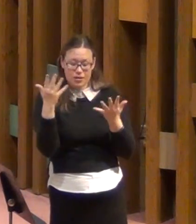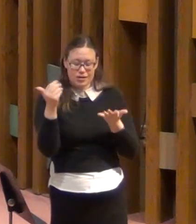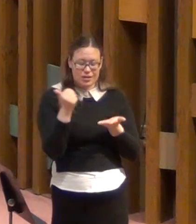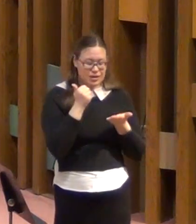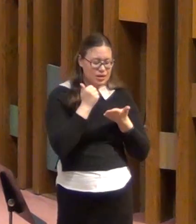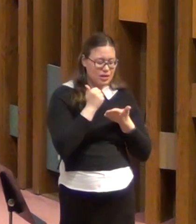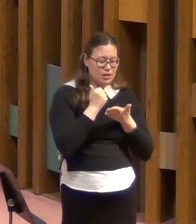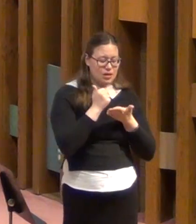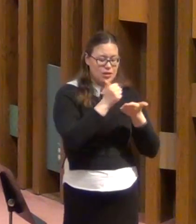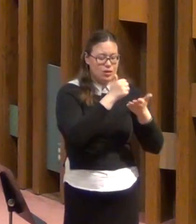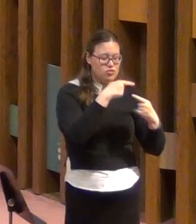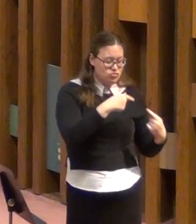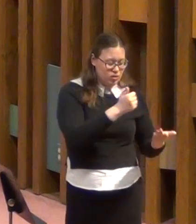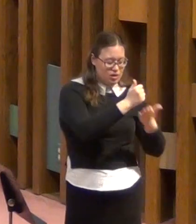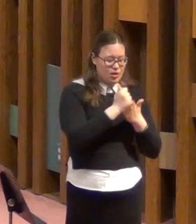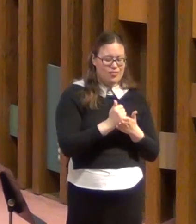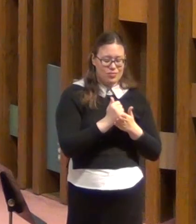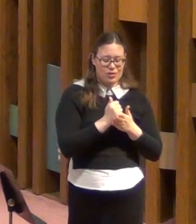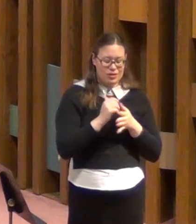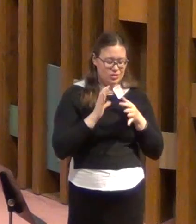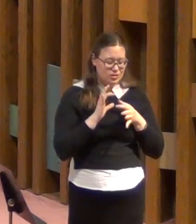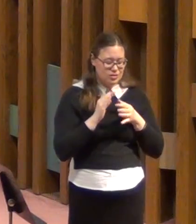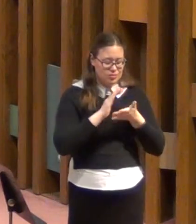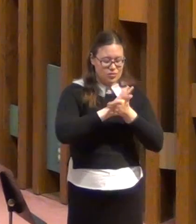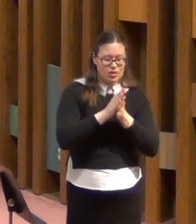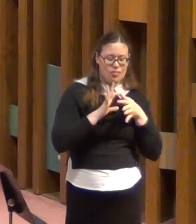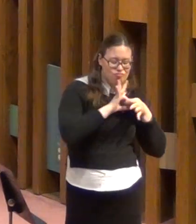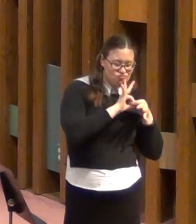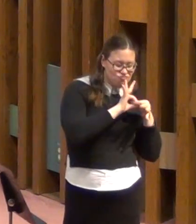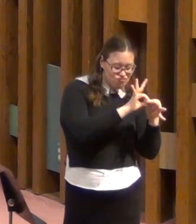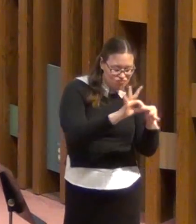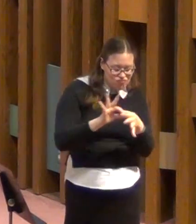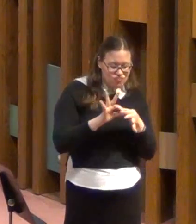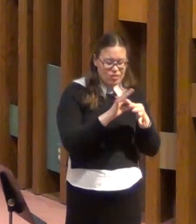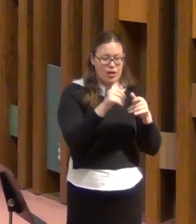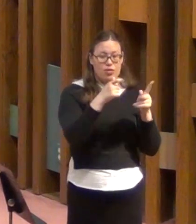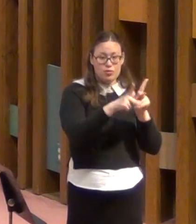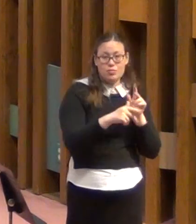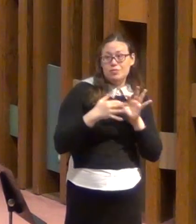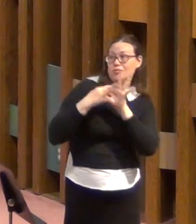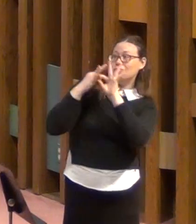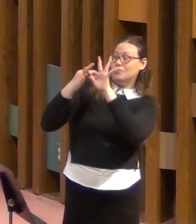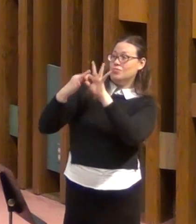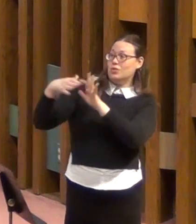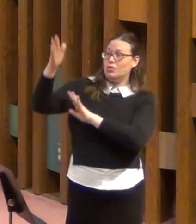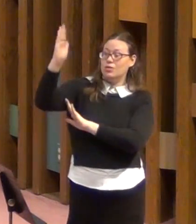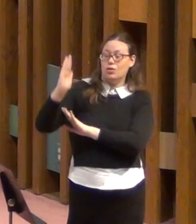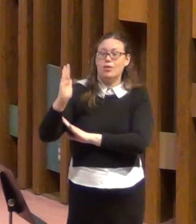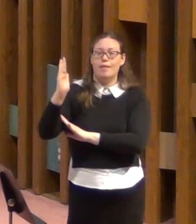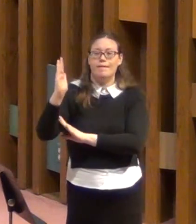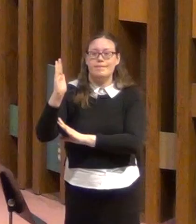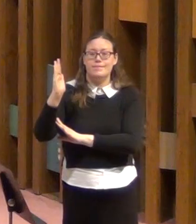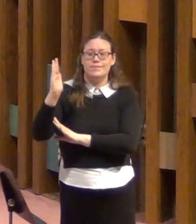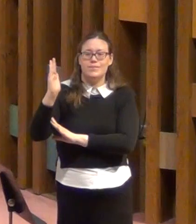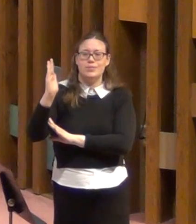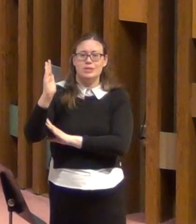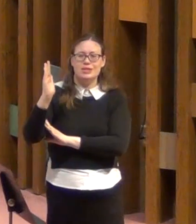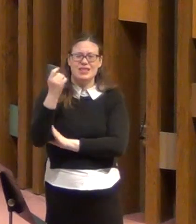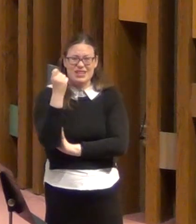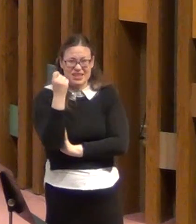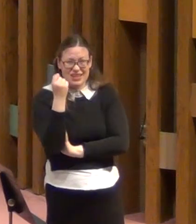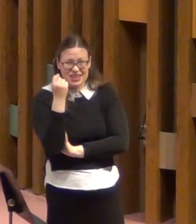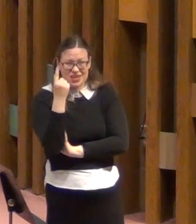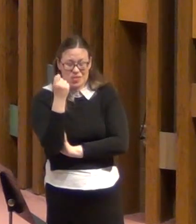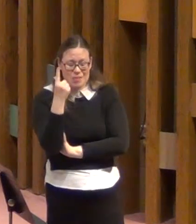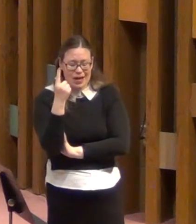closer to one another and closer to God. Imagine how much more depressing the